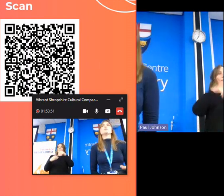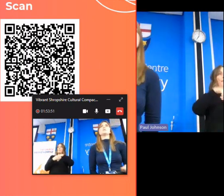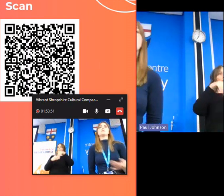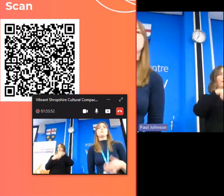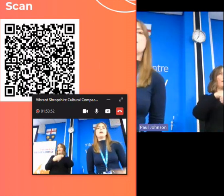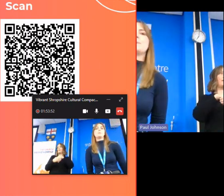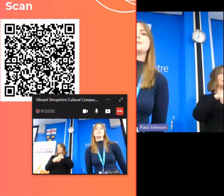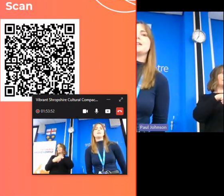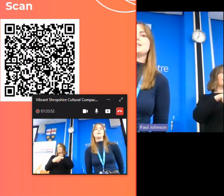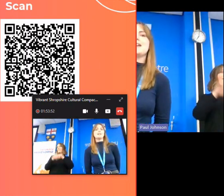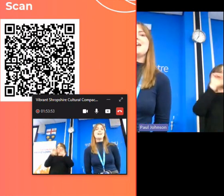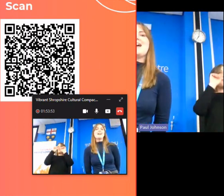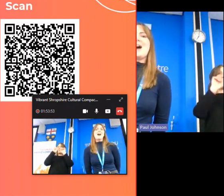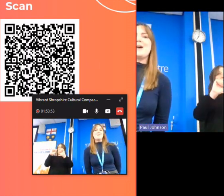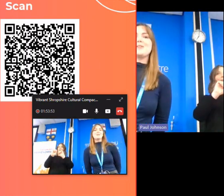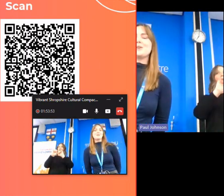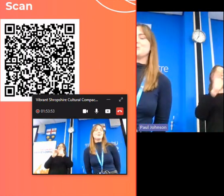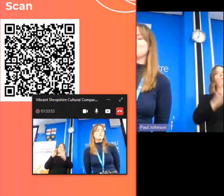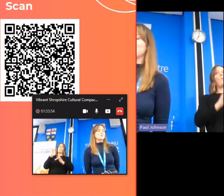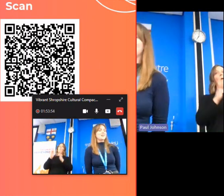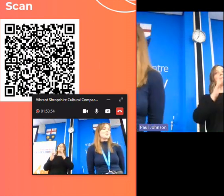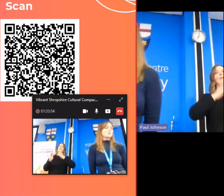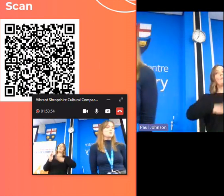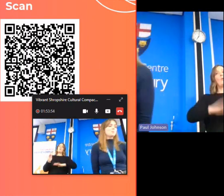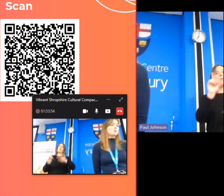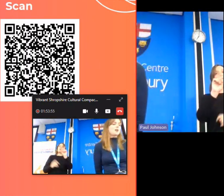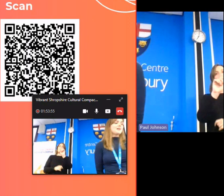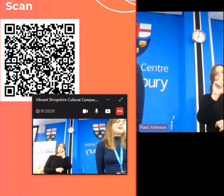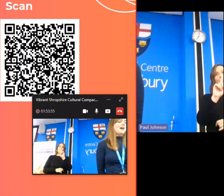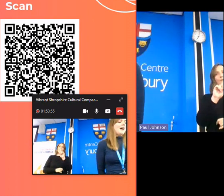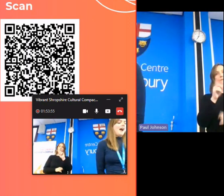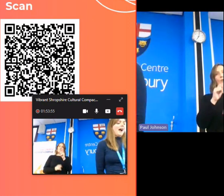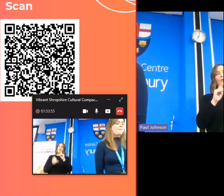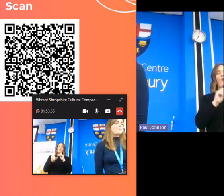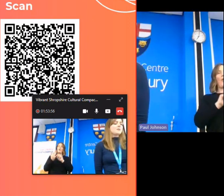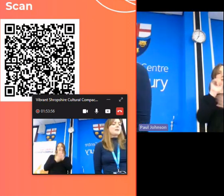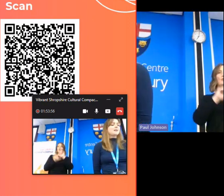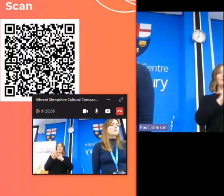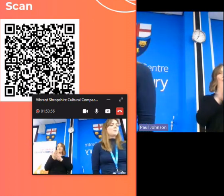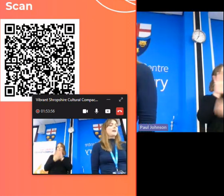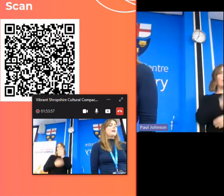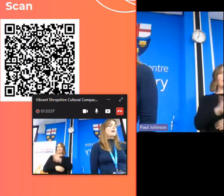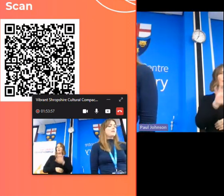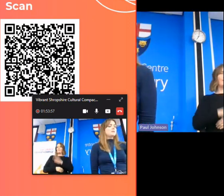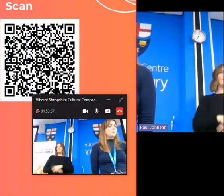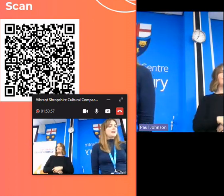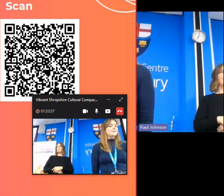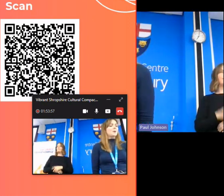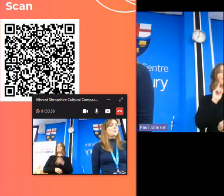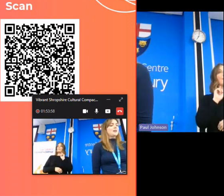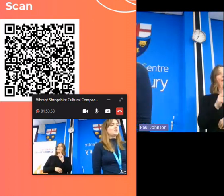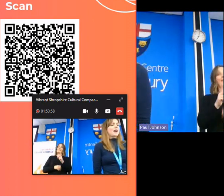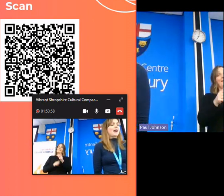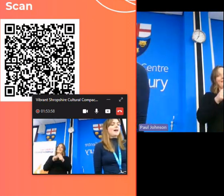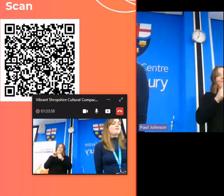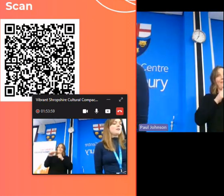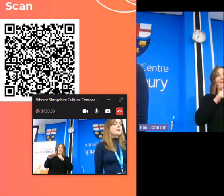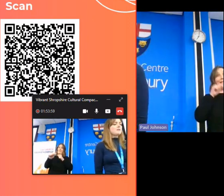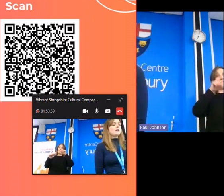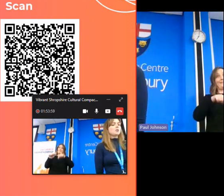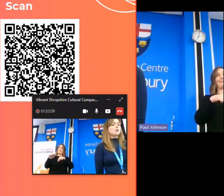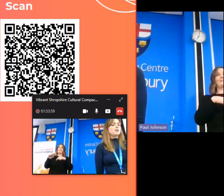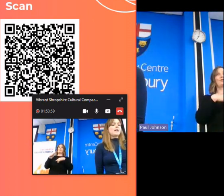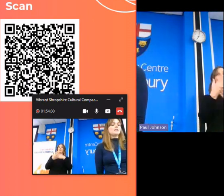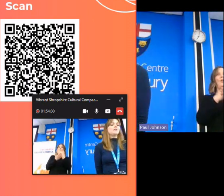what they want from their website about the cultural sector in shropshire and so it's going to be the space where we share